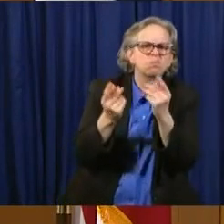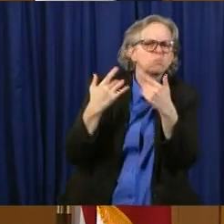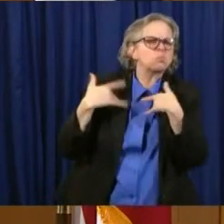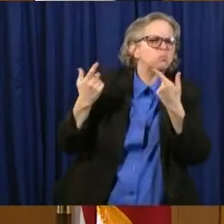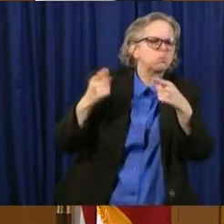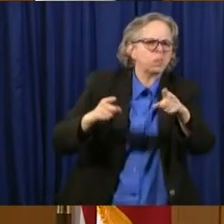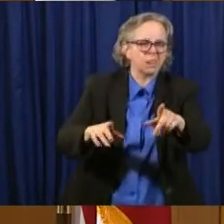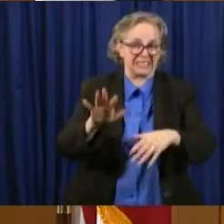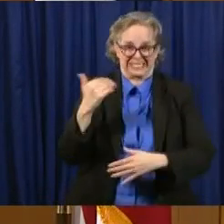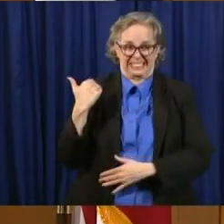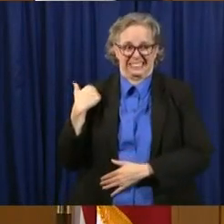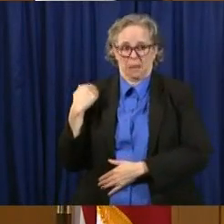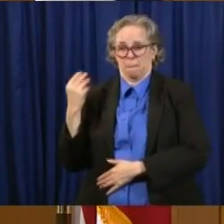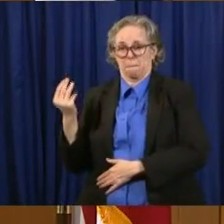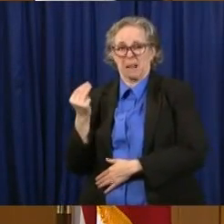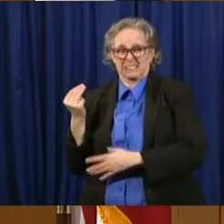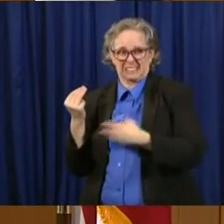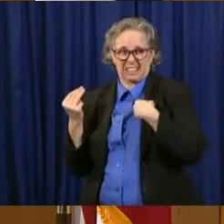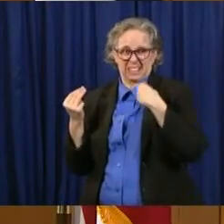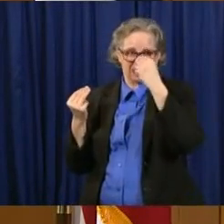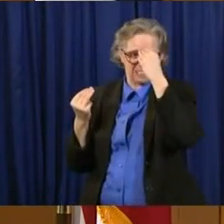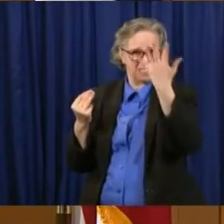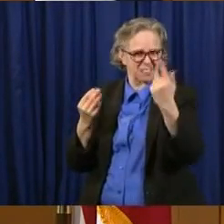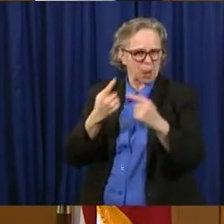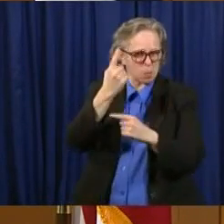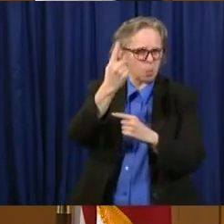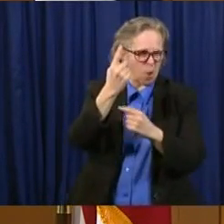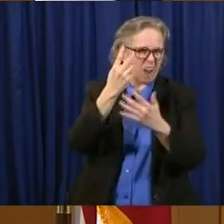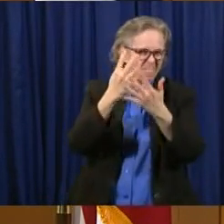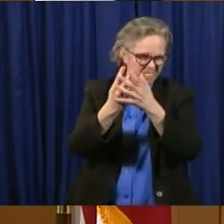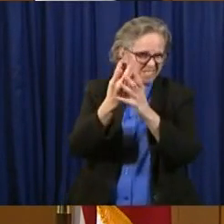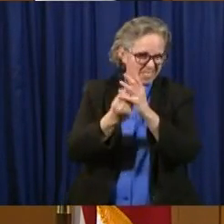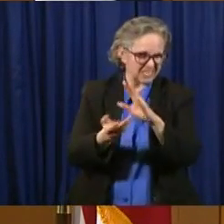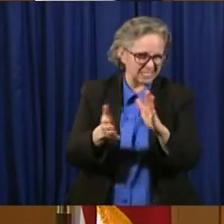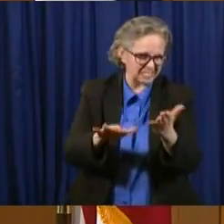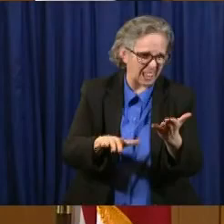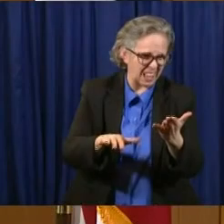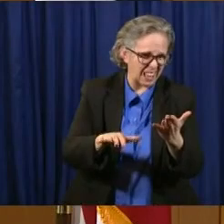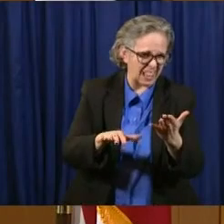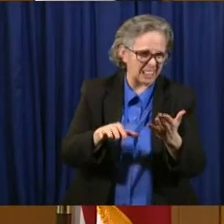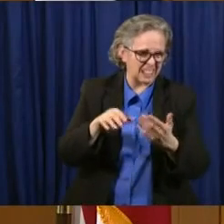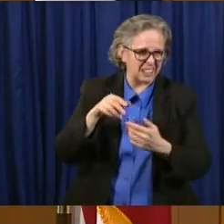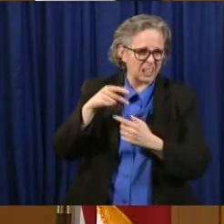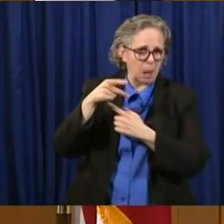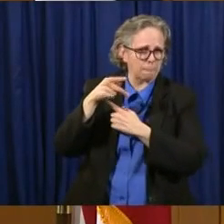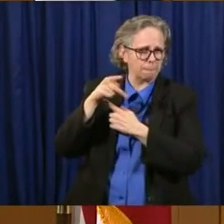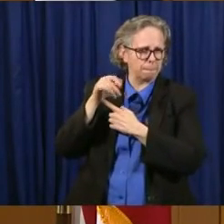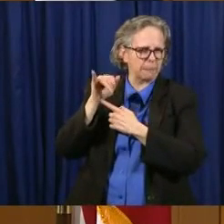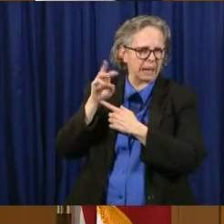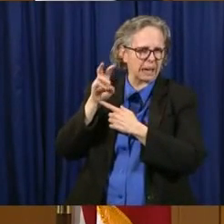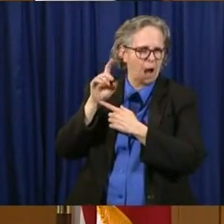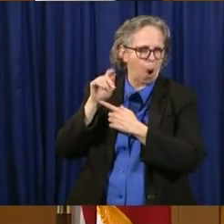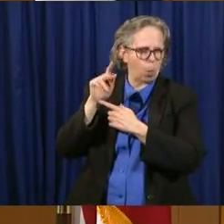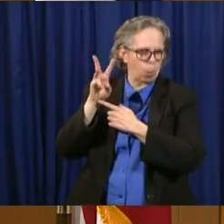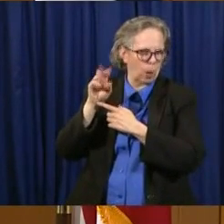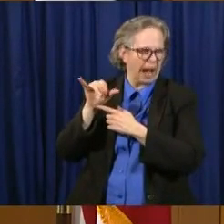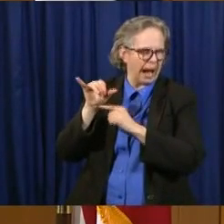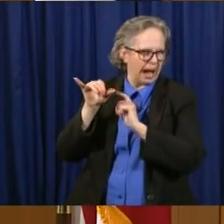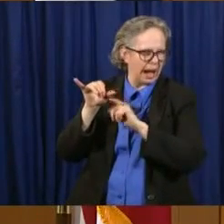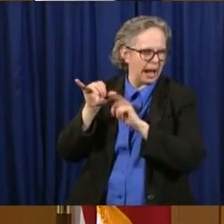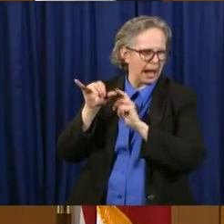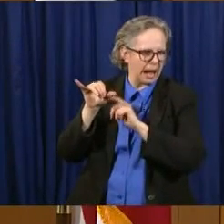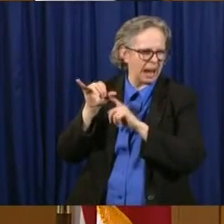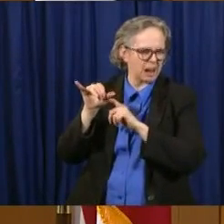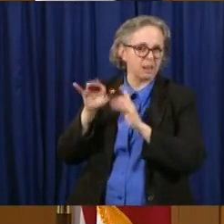inmate with COVID-19 died at the Picoay Correctional Institution. Uh, sadly, uh, we now have two more